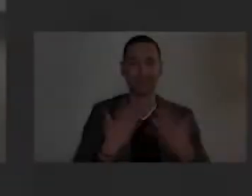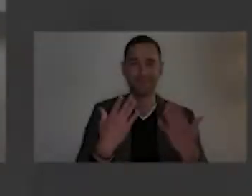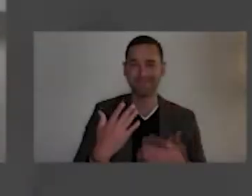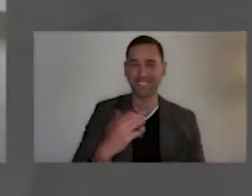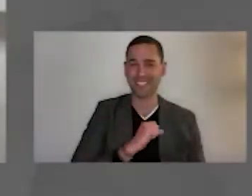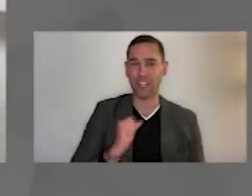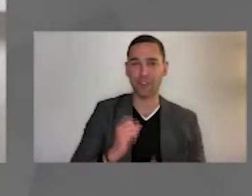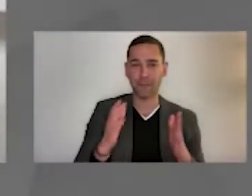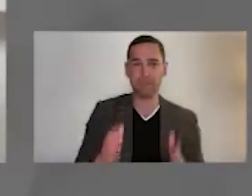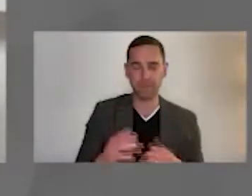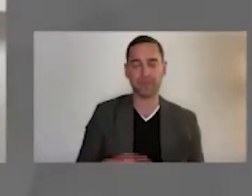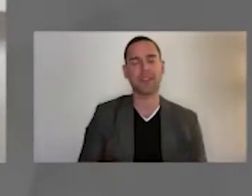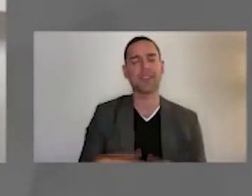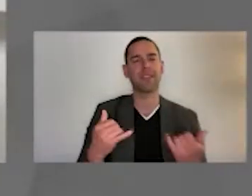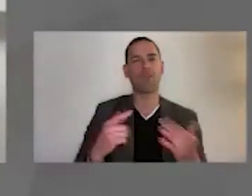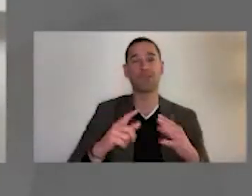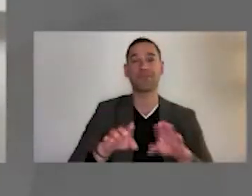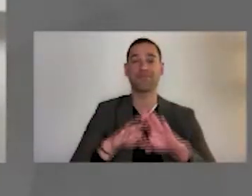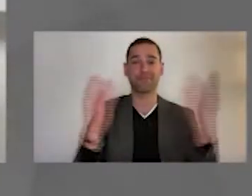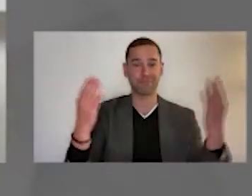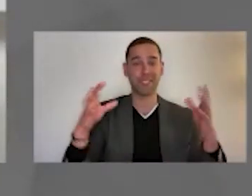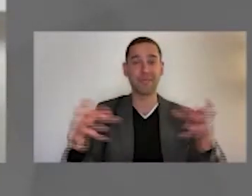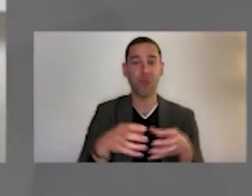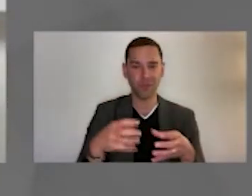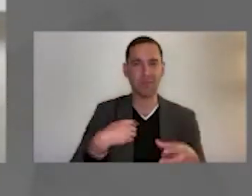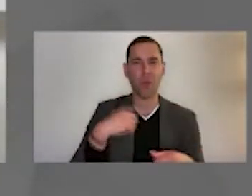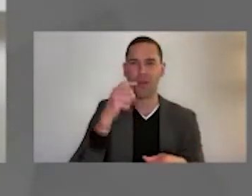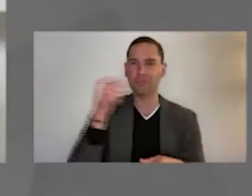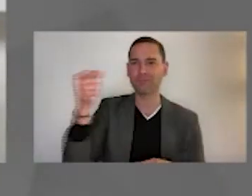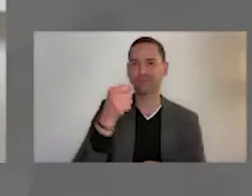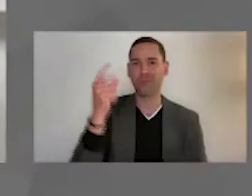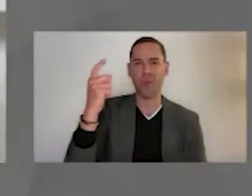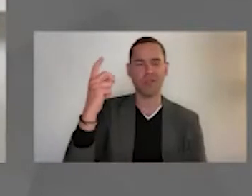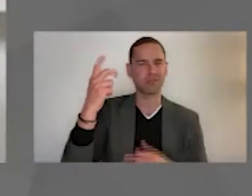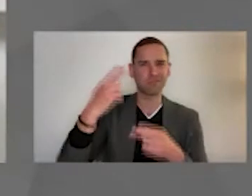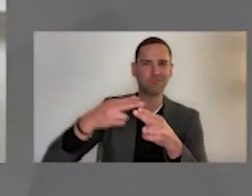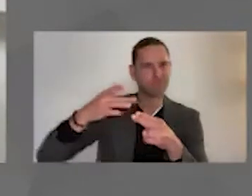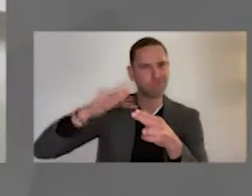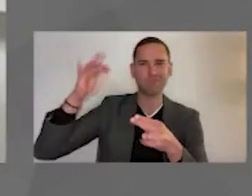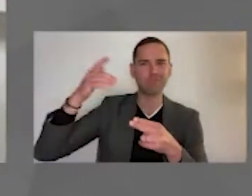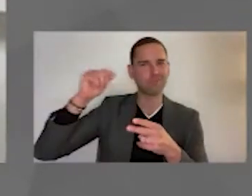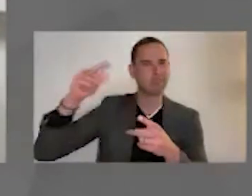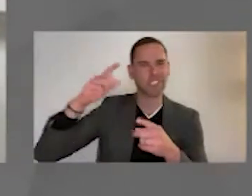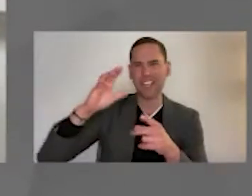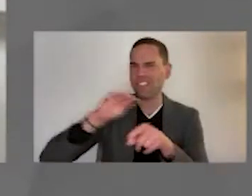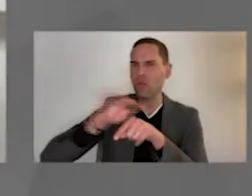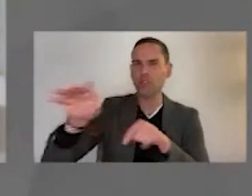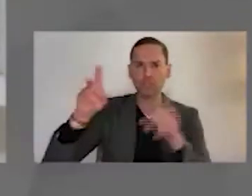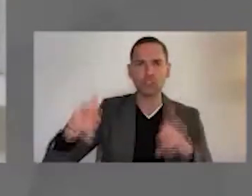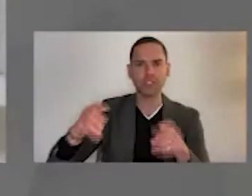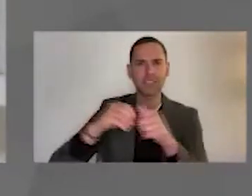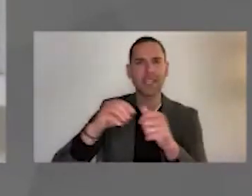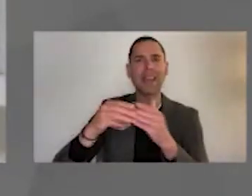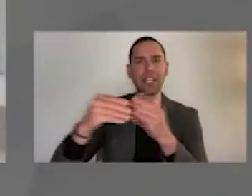To start our symposium, we will hear from one of the world's most influential scientific minds and a leader in the food is medicine movement.